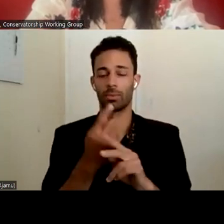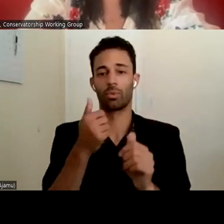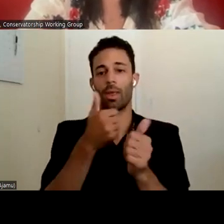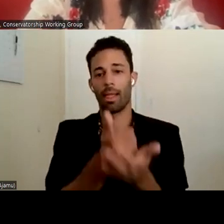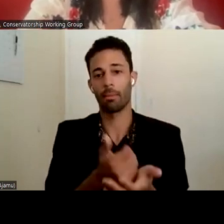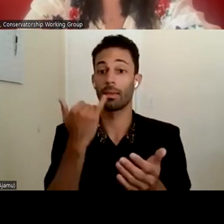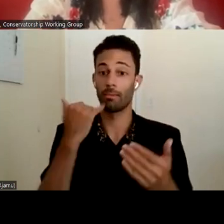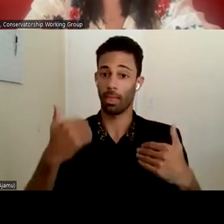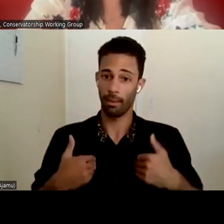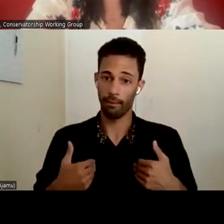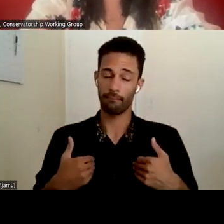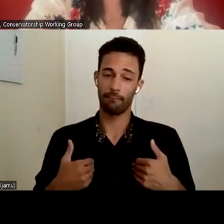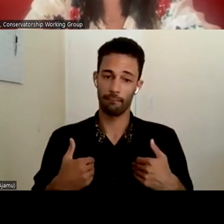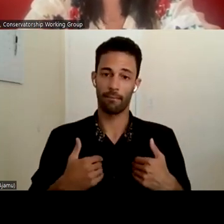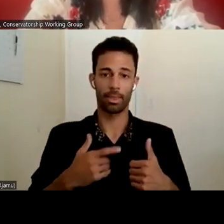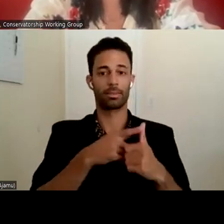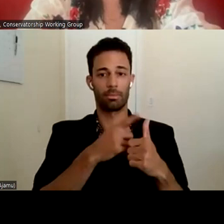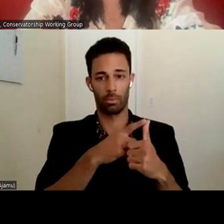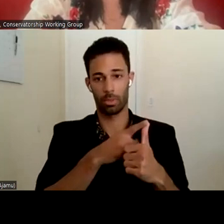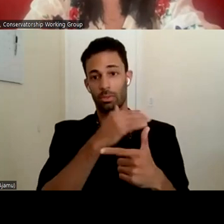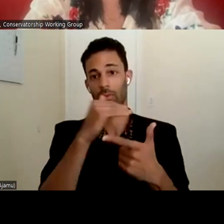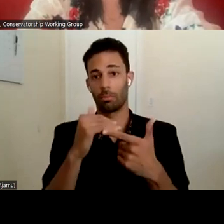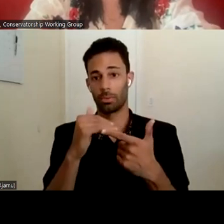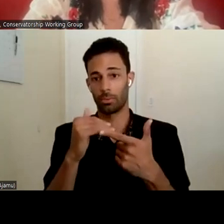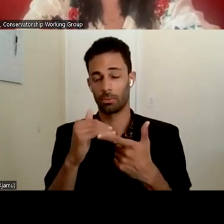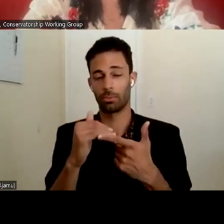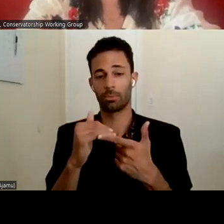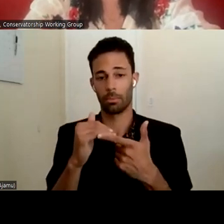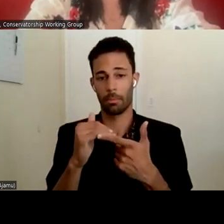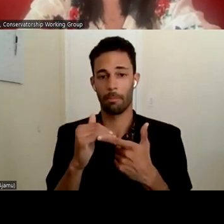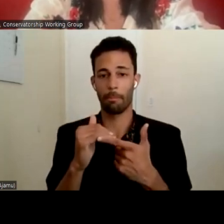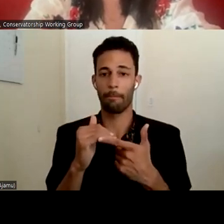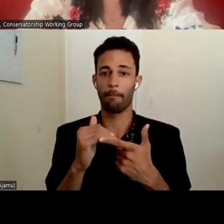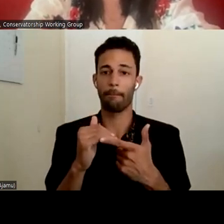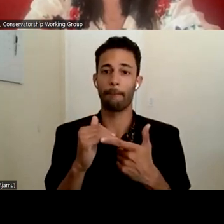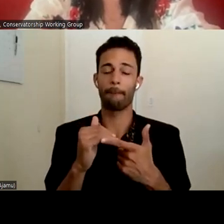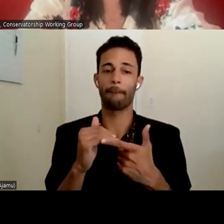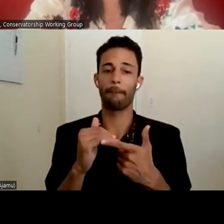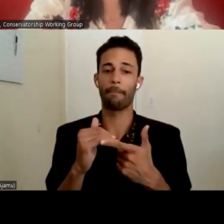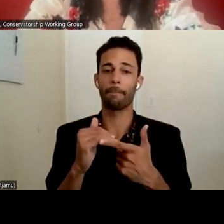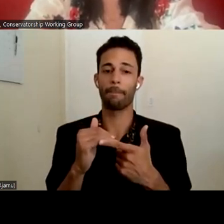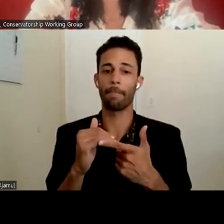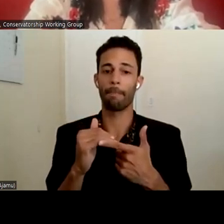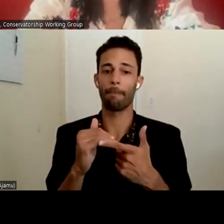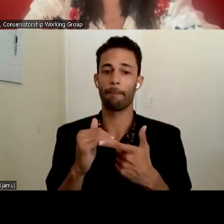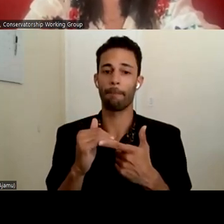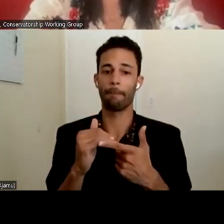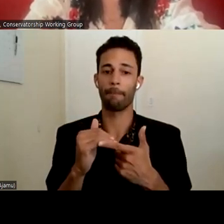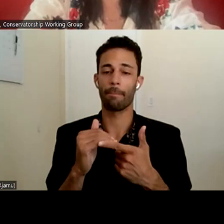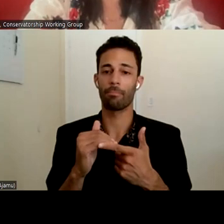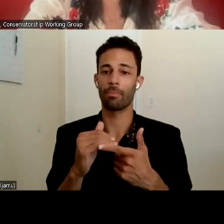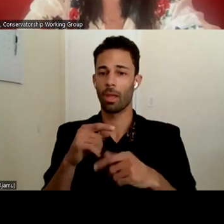had them? That's number one. Number two, um, the question about those bruises on her,